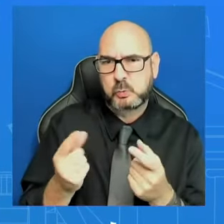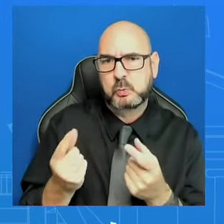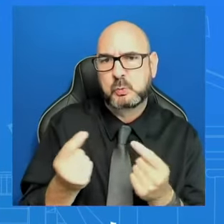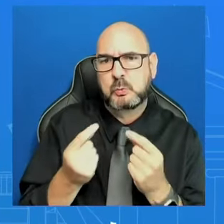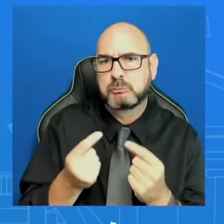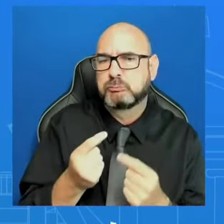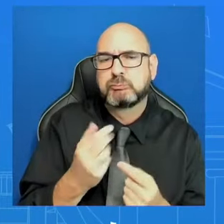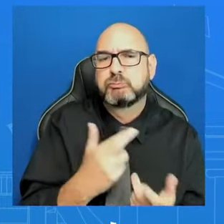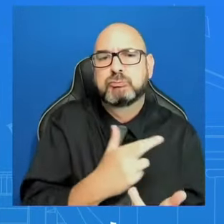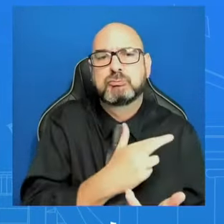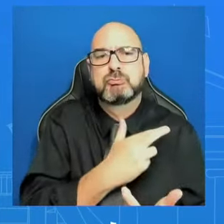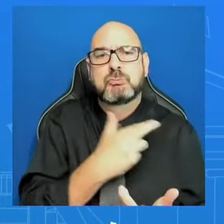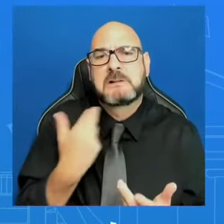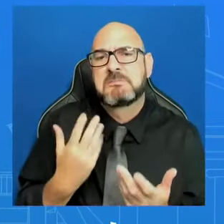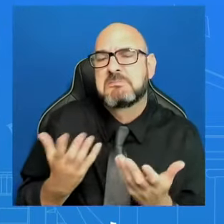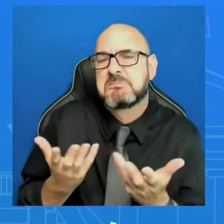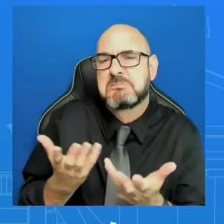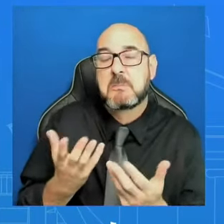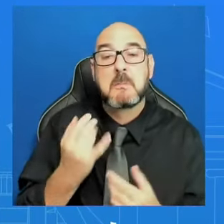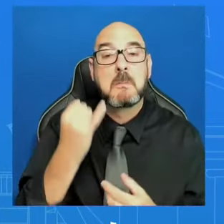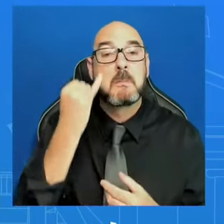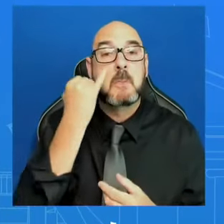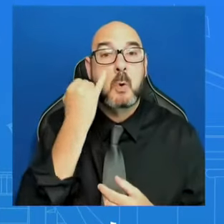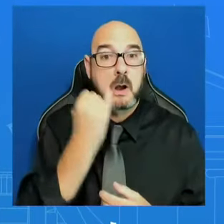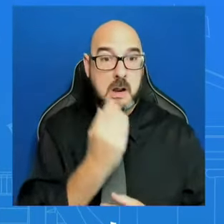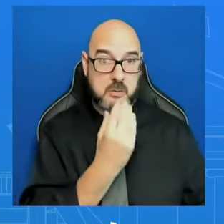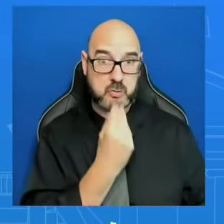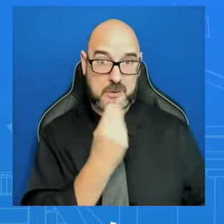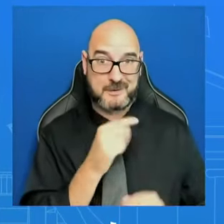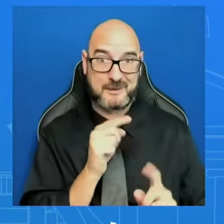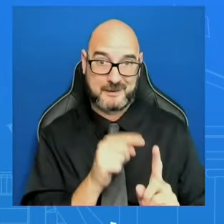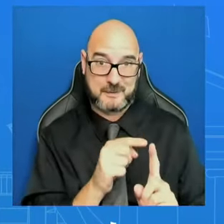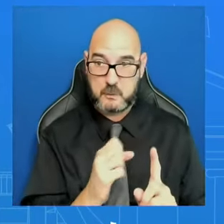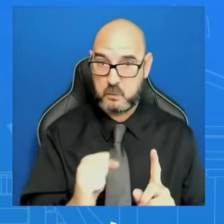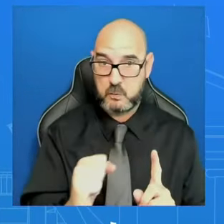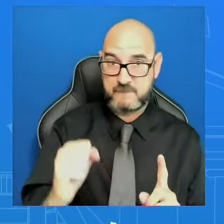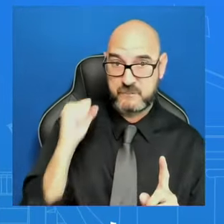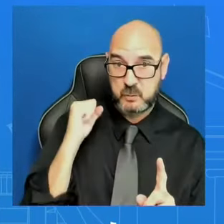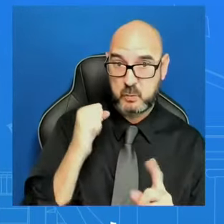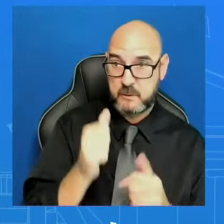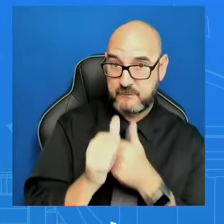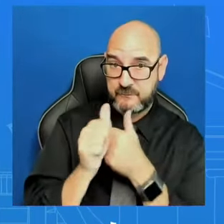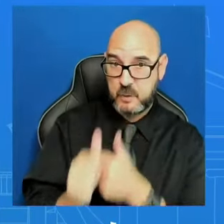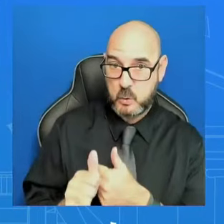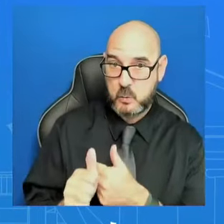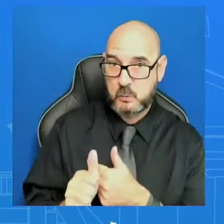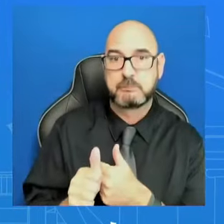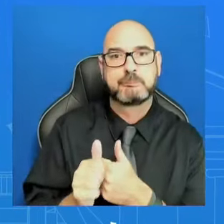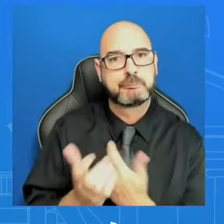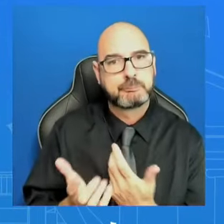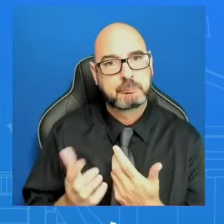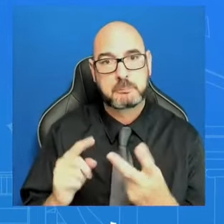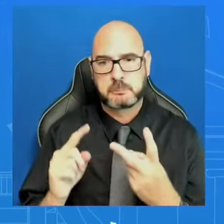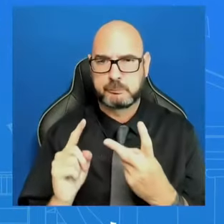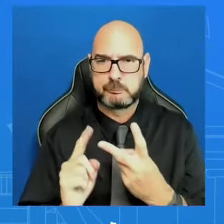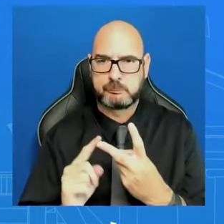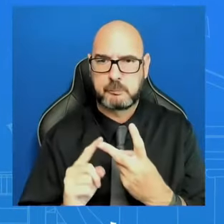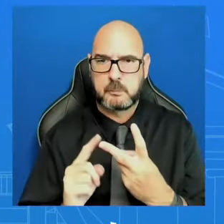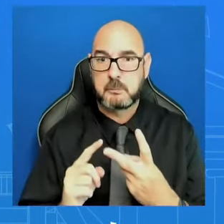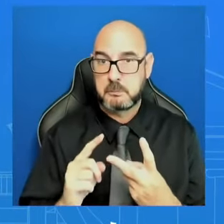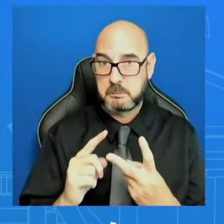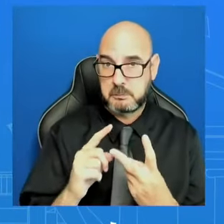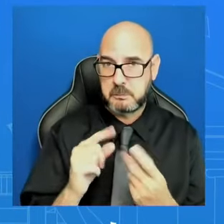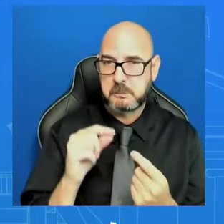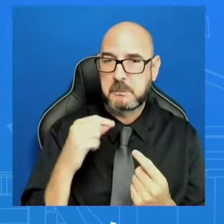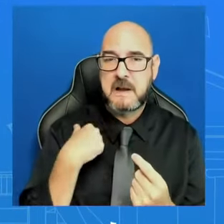Israel for use in this war if it doesn't change course? And second, what do you want specifically to see from Israel or